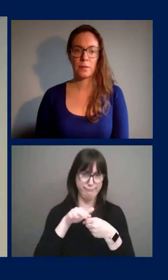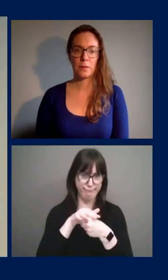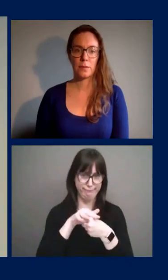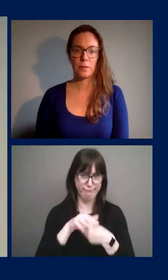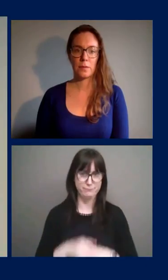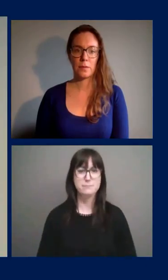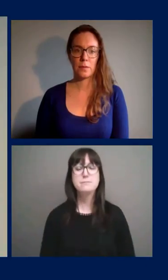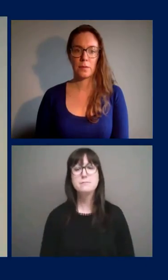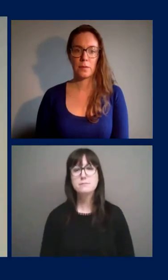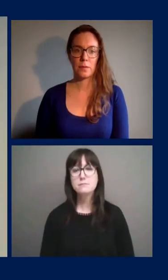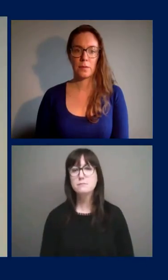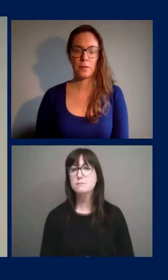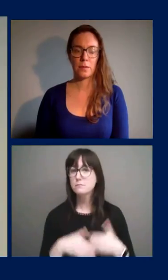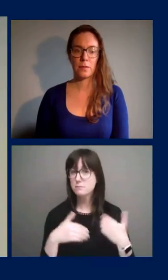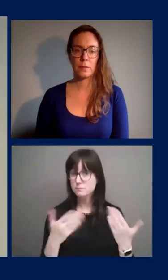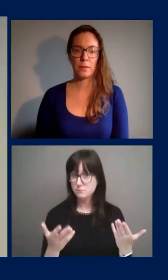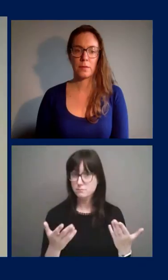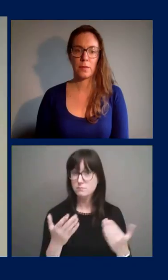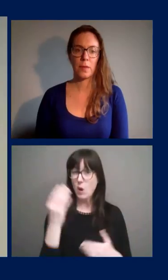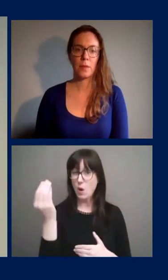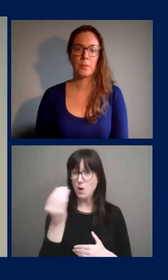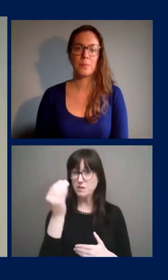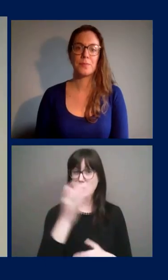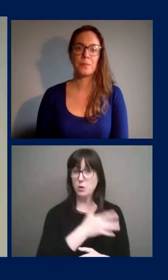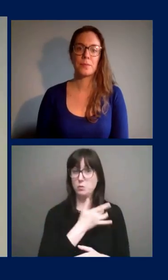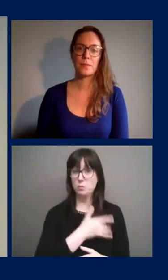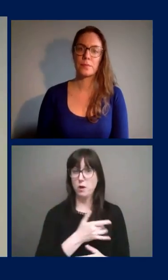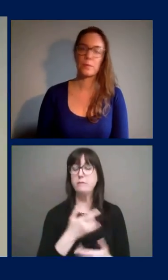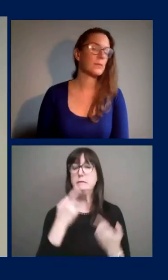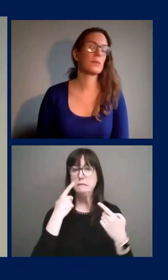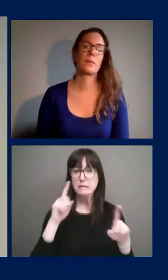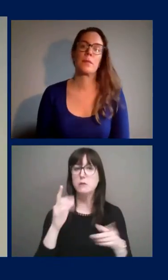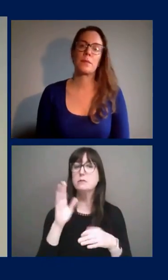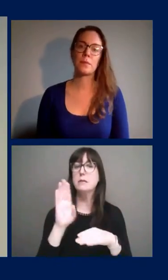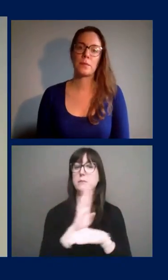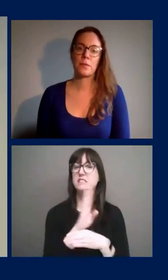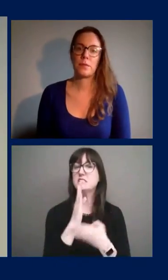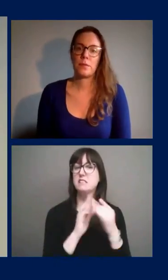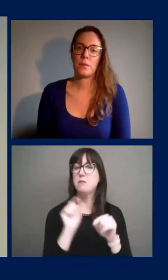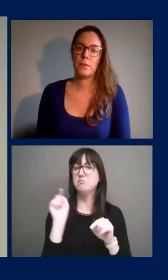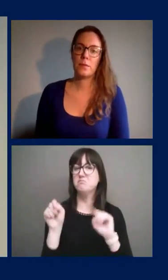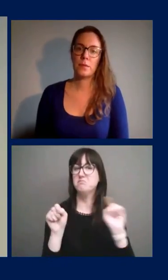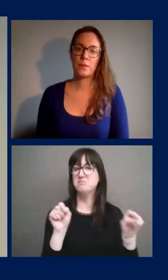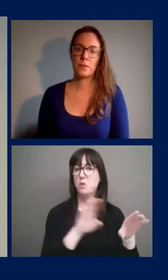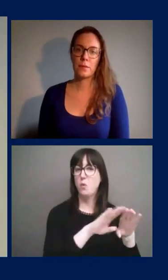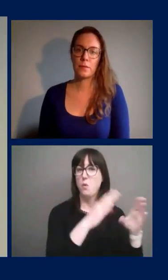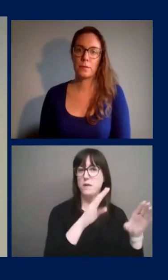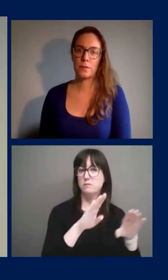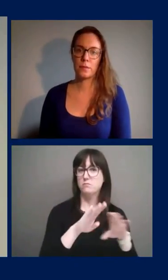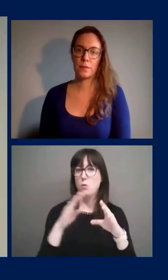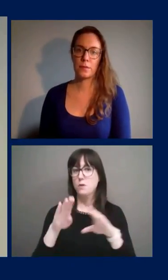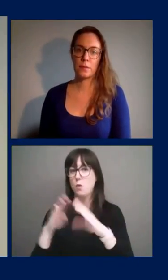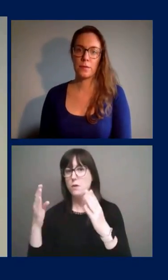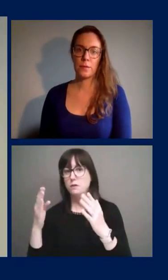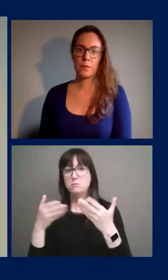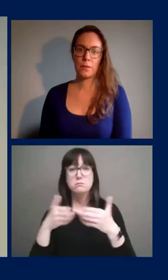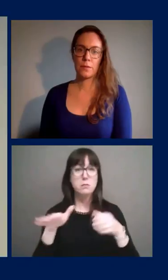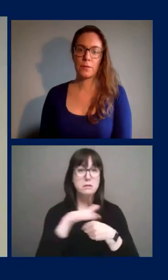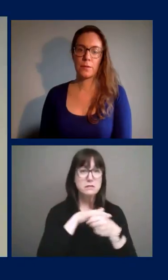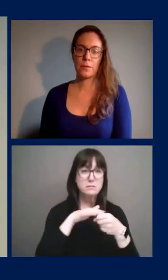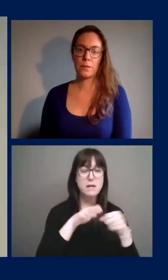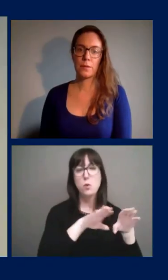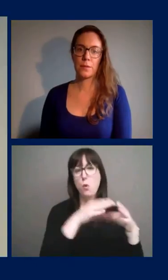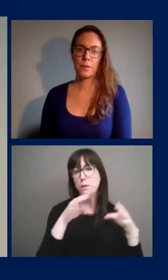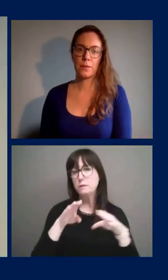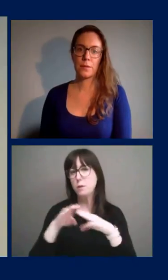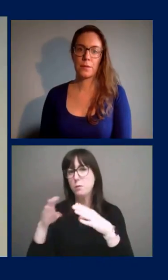Now, the province has announced the plan to gradually reopen some businesses in public spaces. By slowly reopening, we will